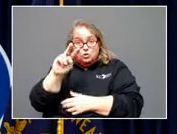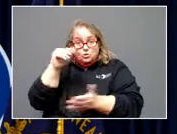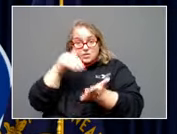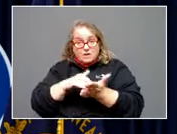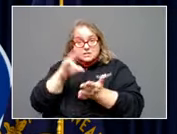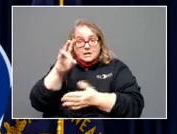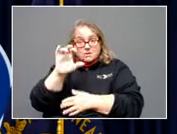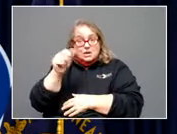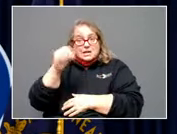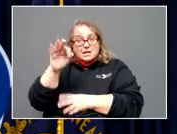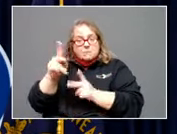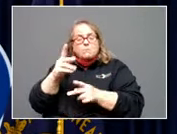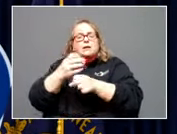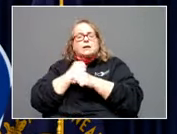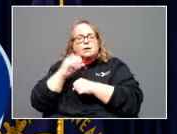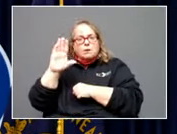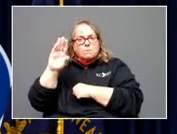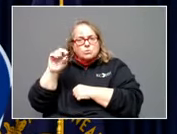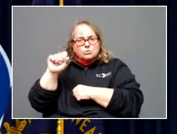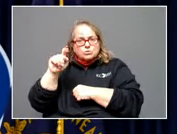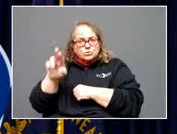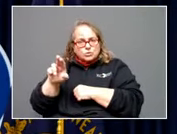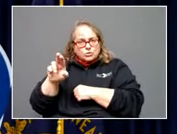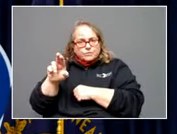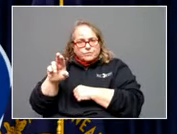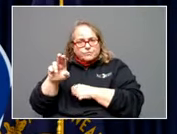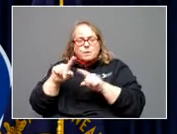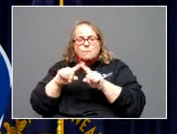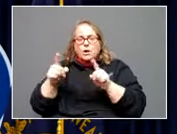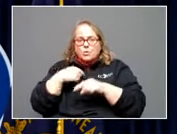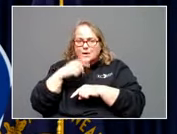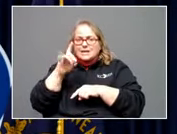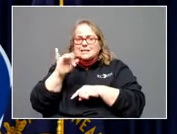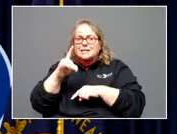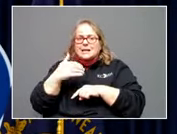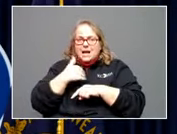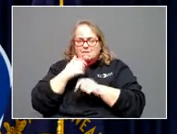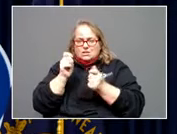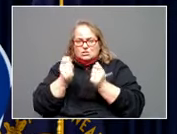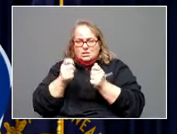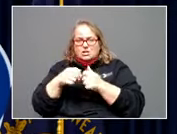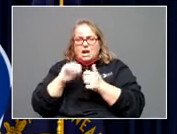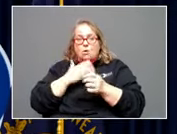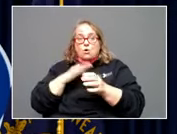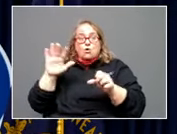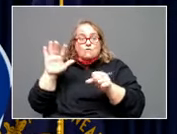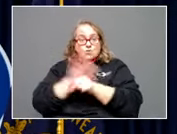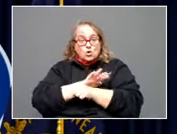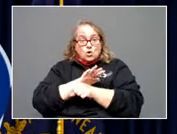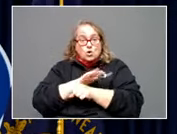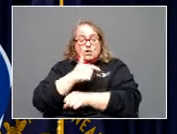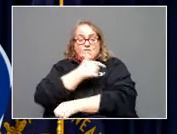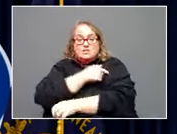people getting their booster over the weekend. But we did have an adjustment in our fully vaccinated number. doesn't change